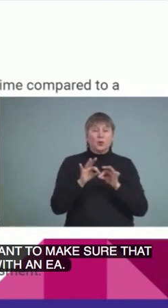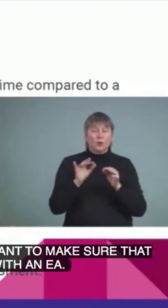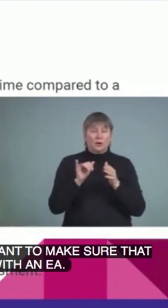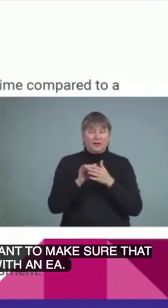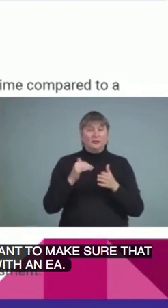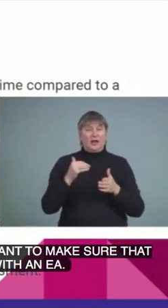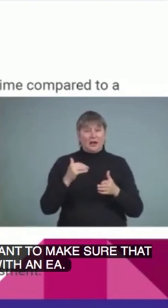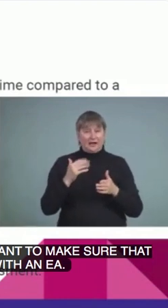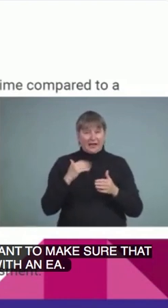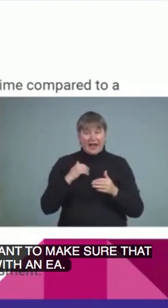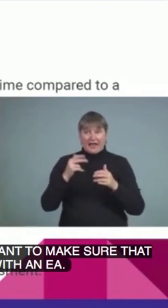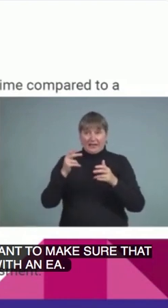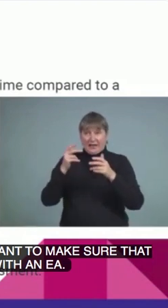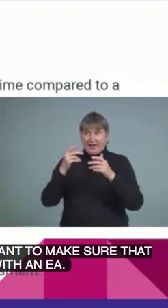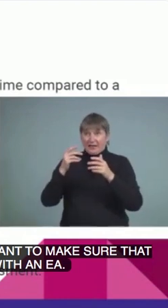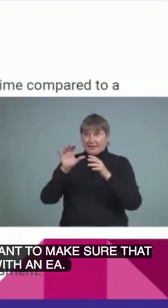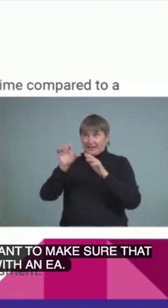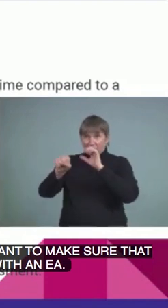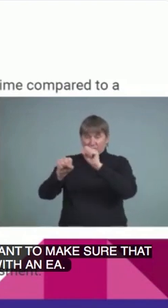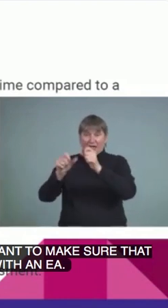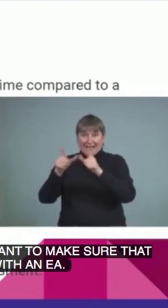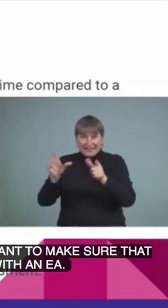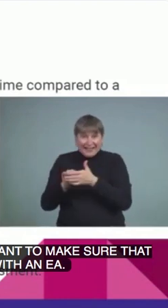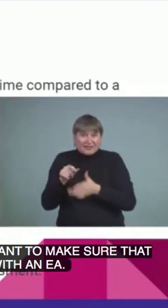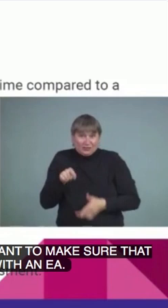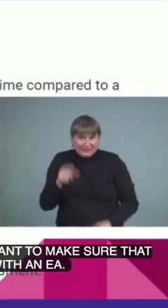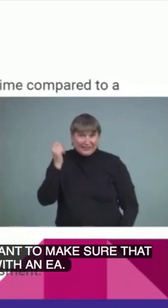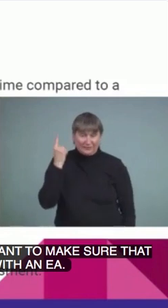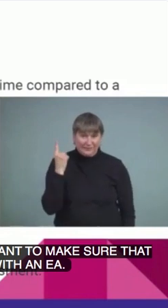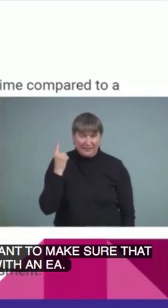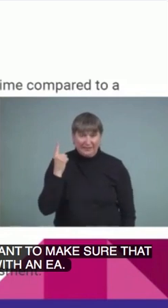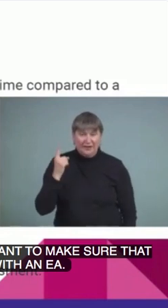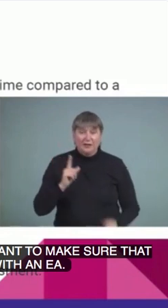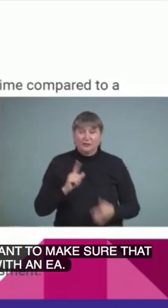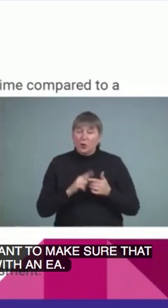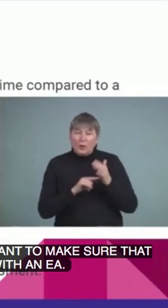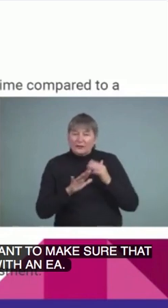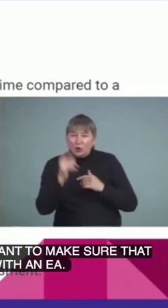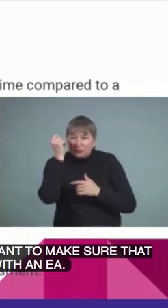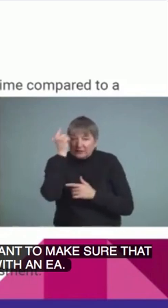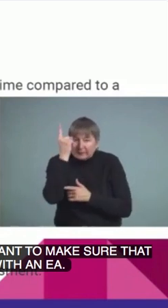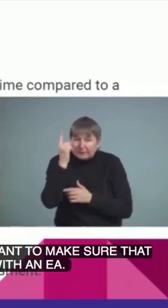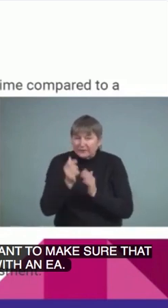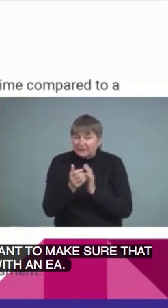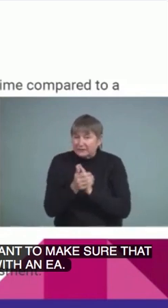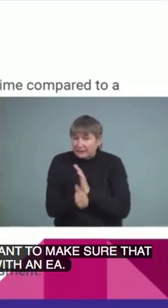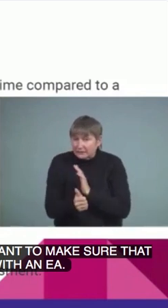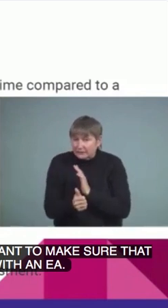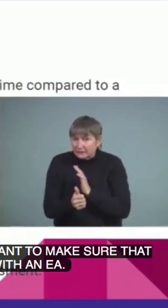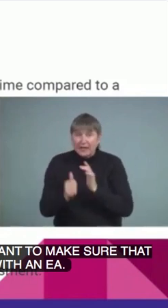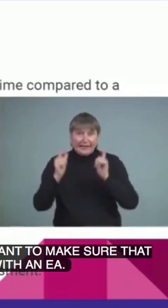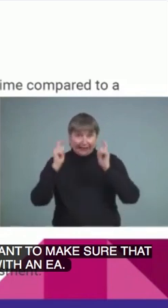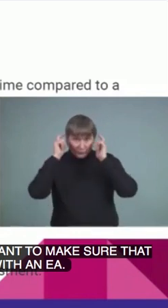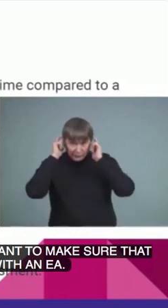that she is accessible to her. So when we look at those receptive skills, so she's has hearing